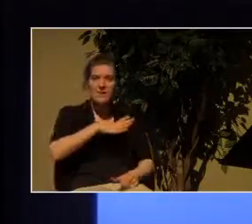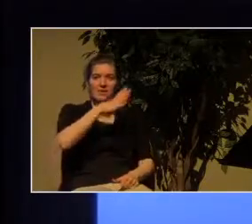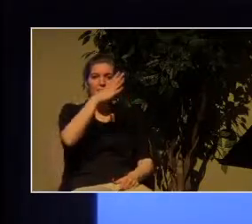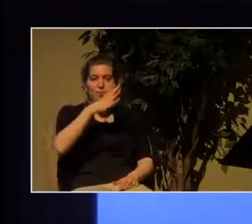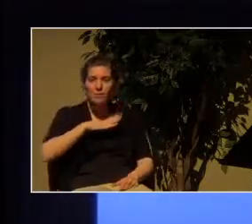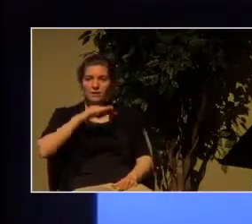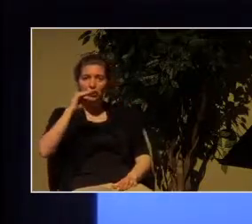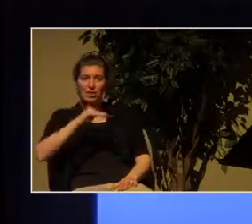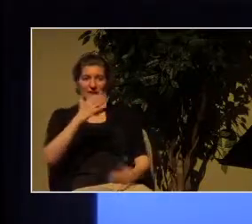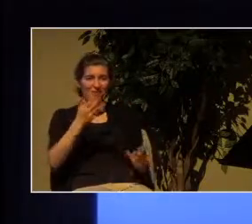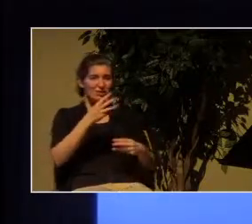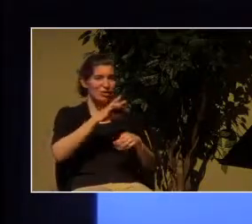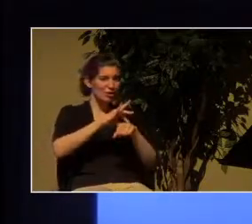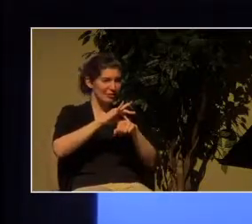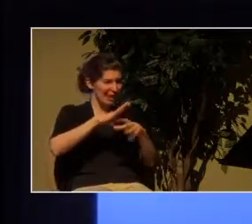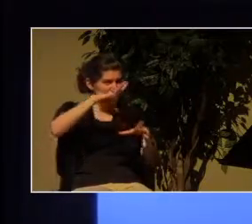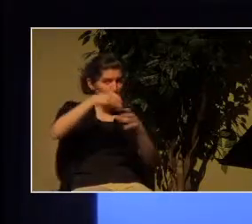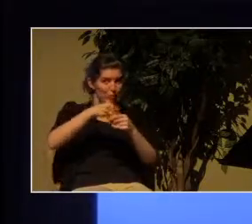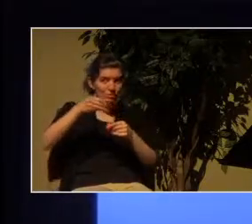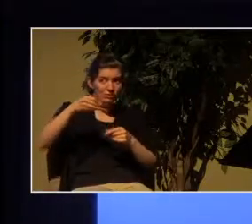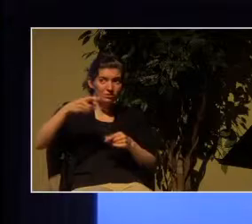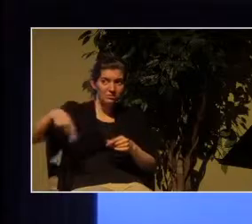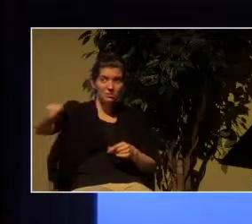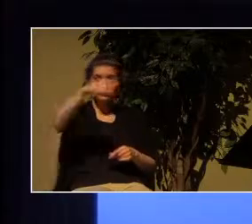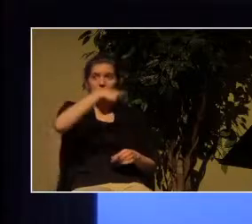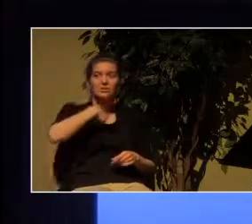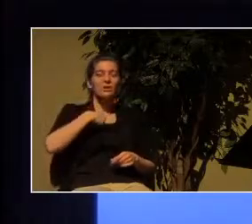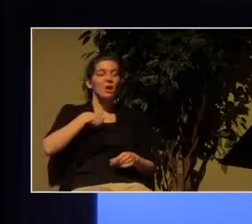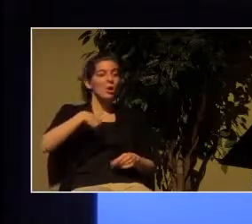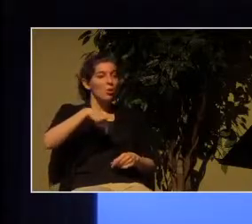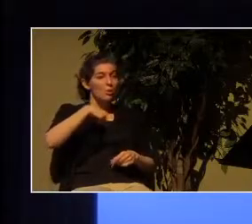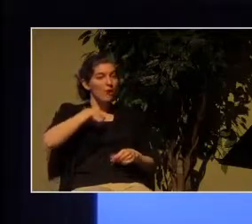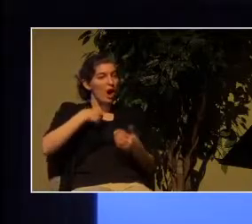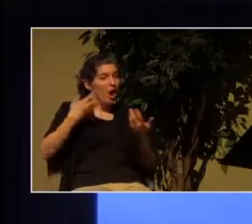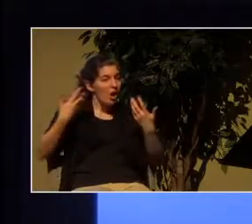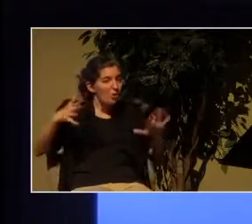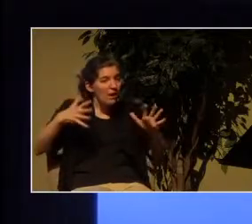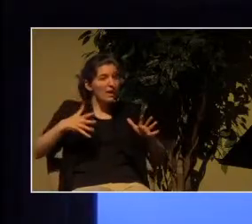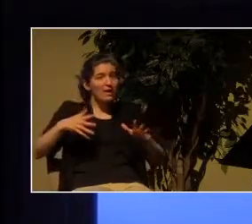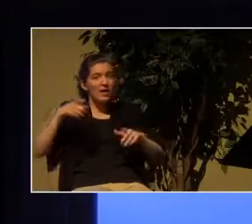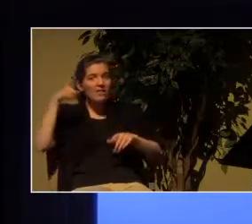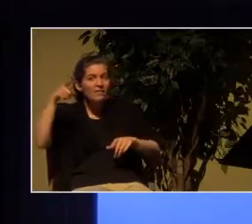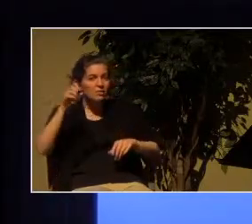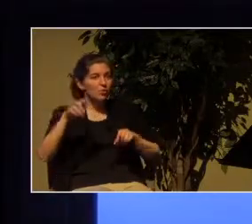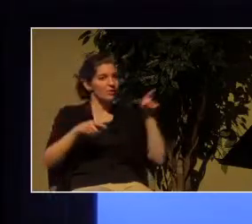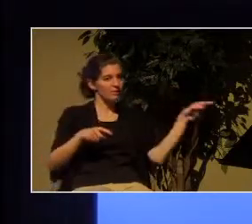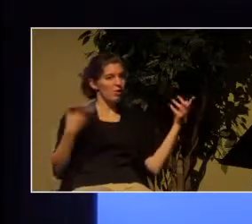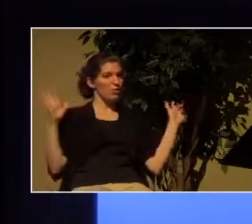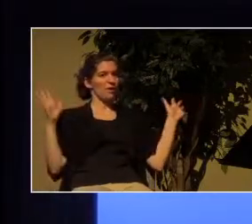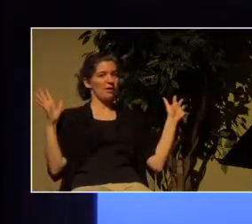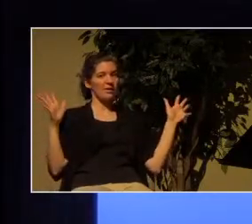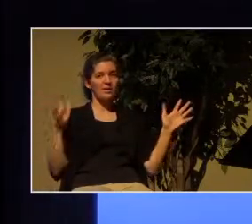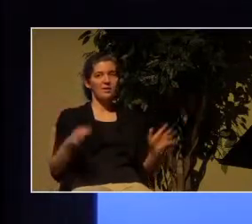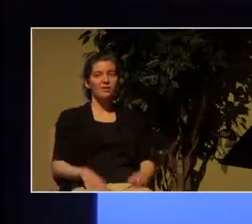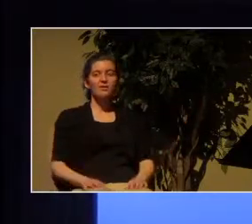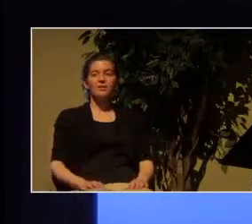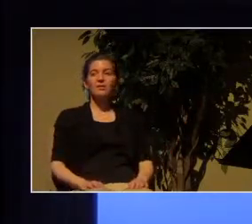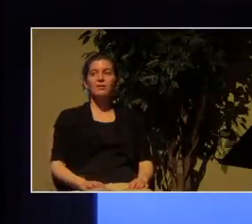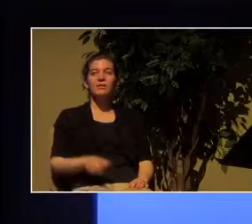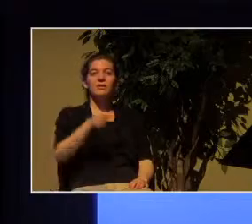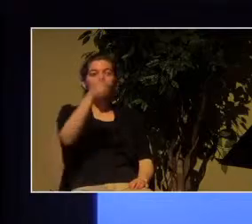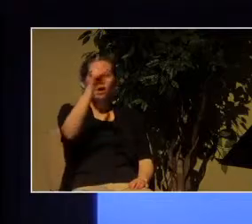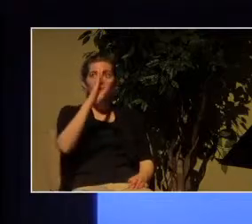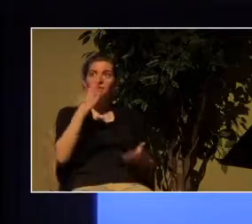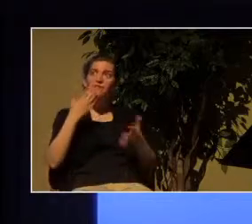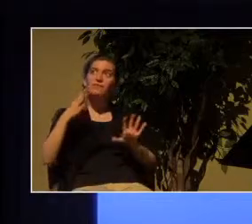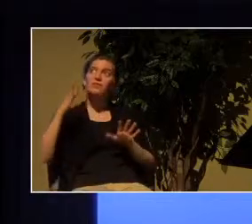are on one road or the other God has given his son to make